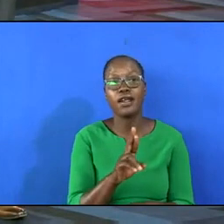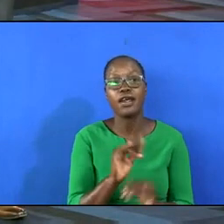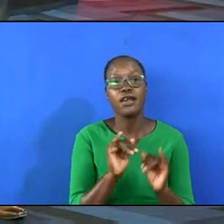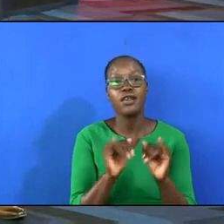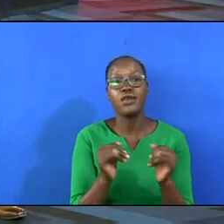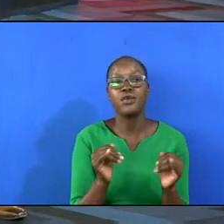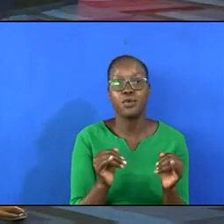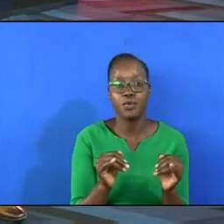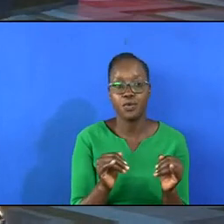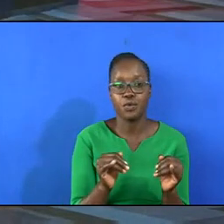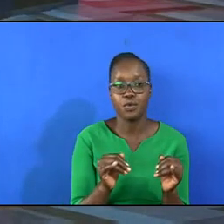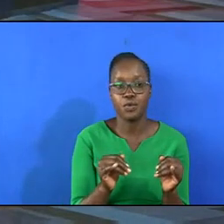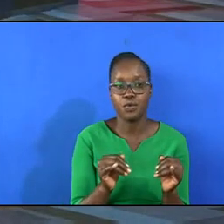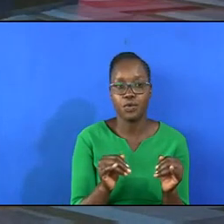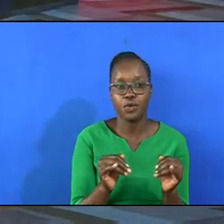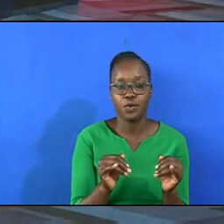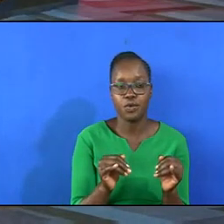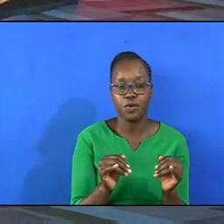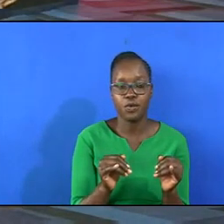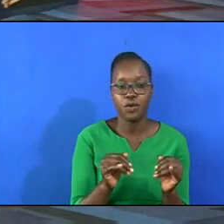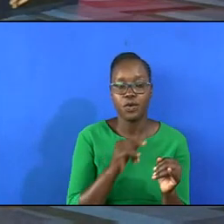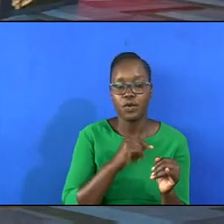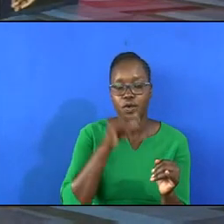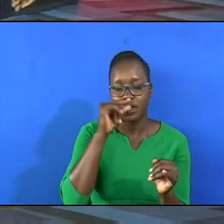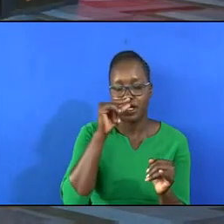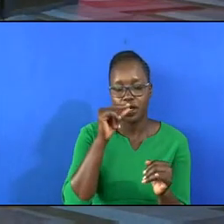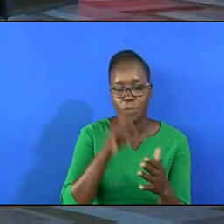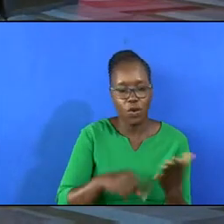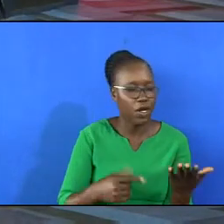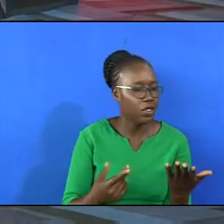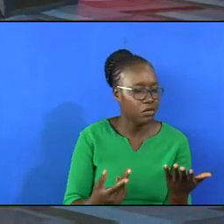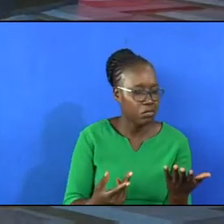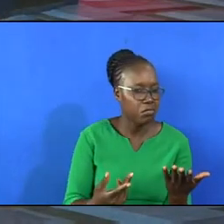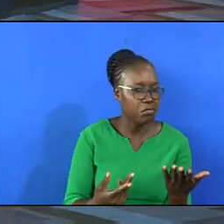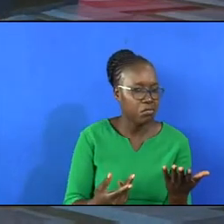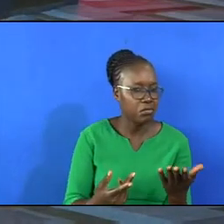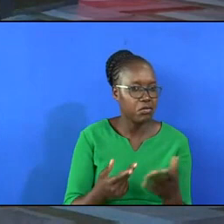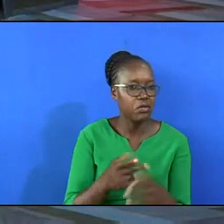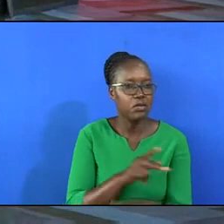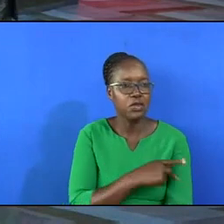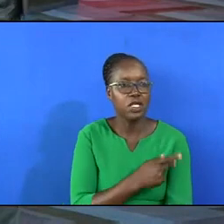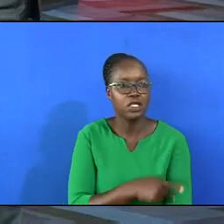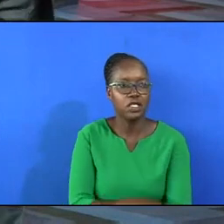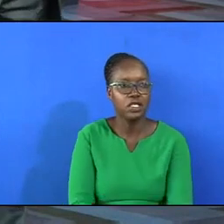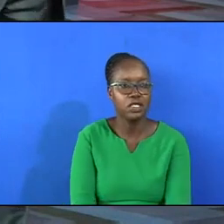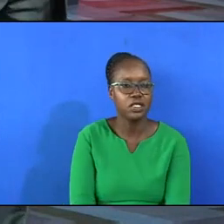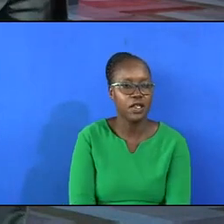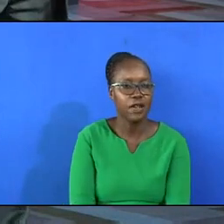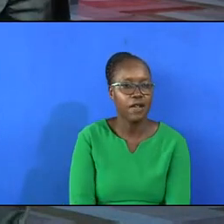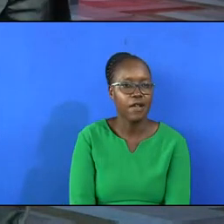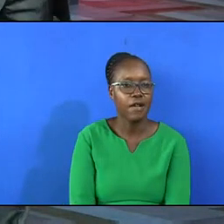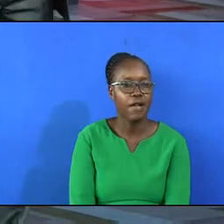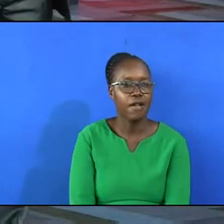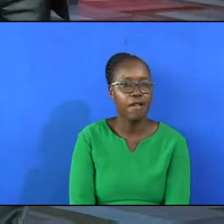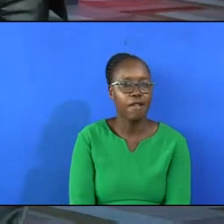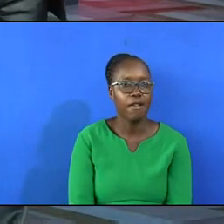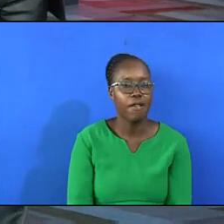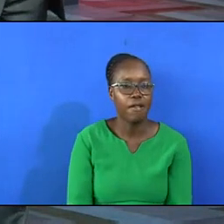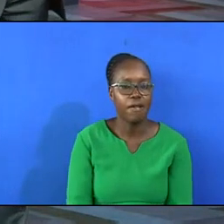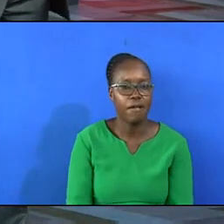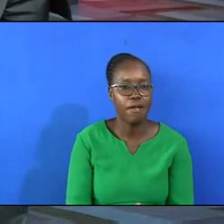new I think it's a Greek word kainos. It's not neon. It's